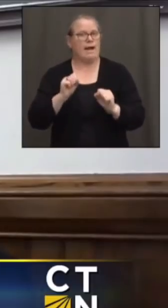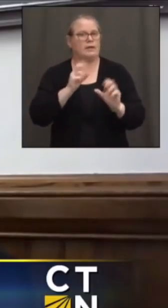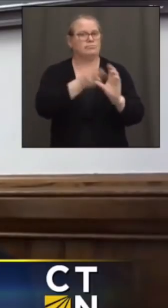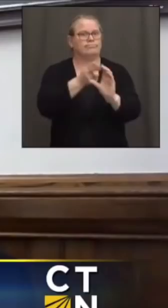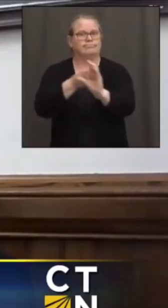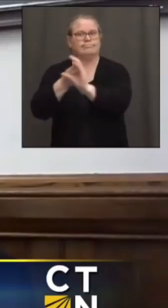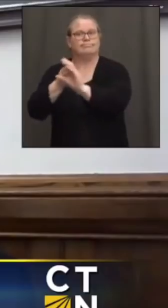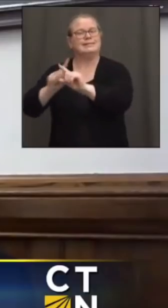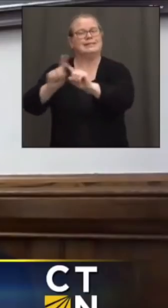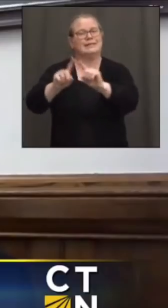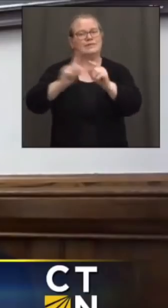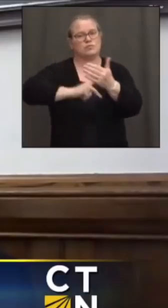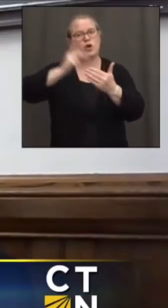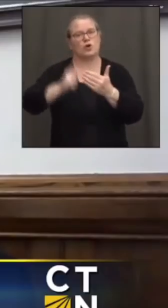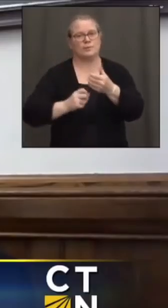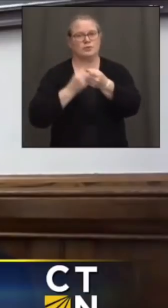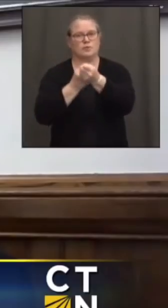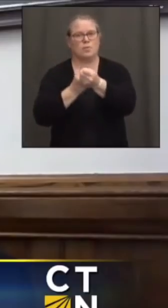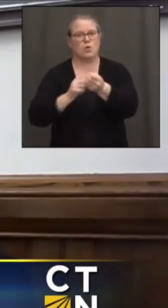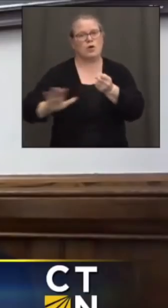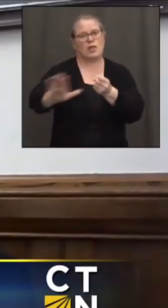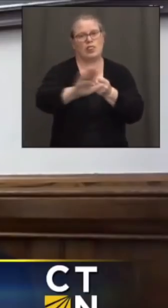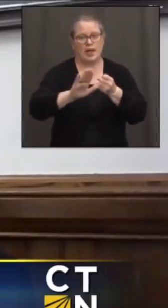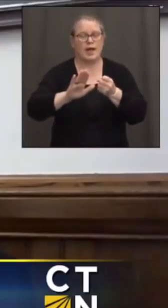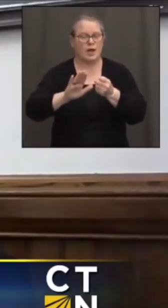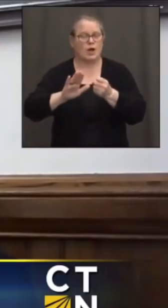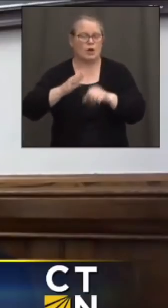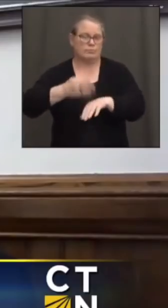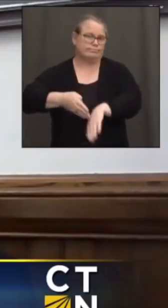that will support their overall enrichment.